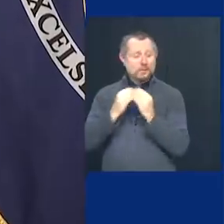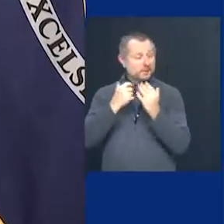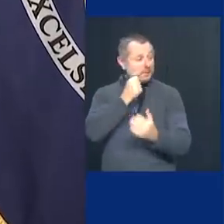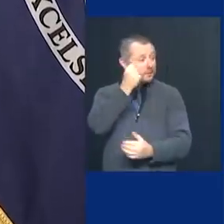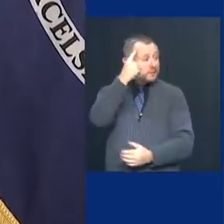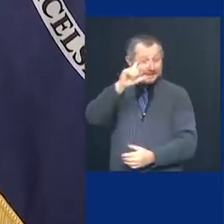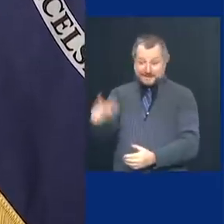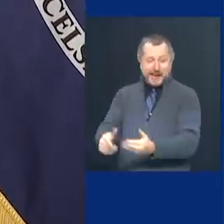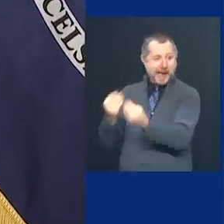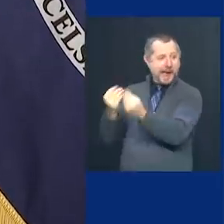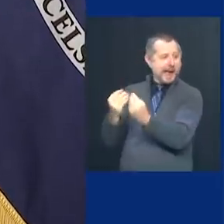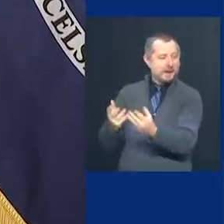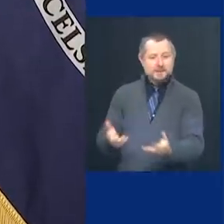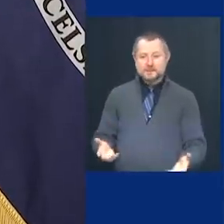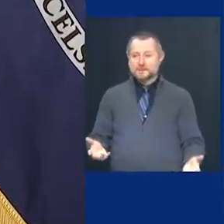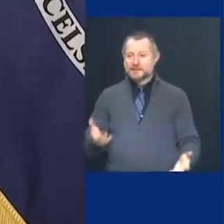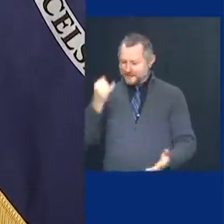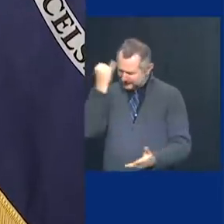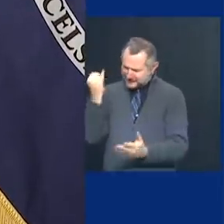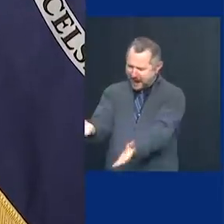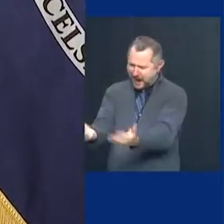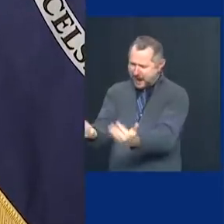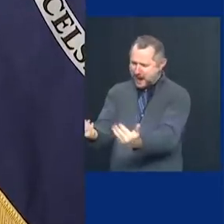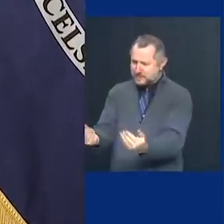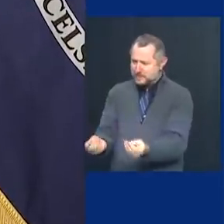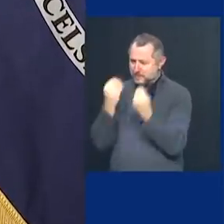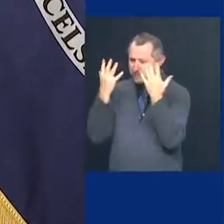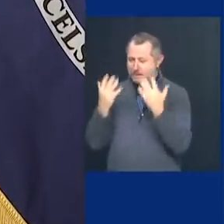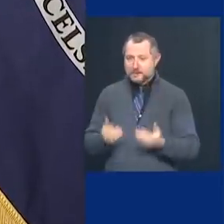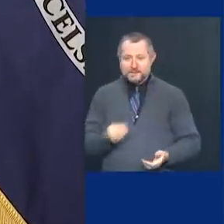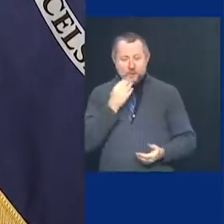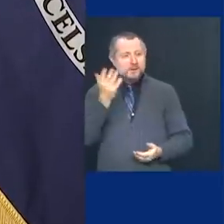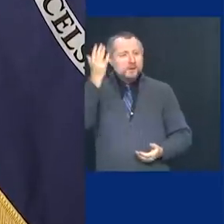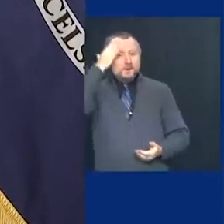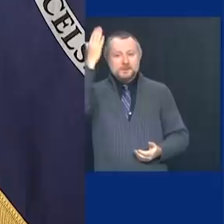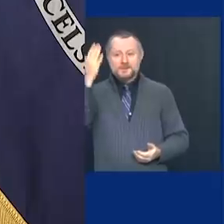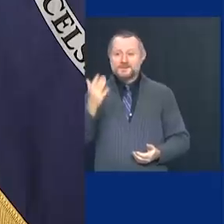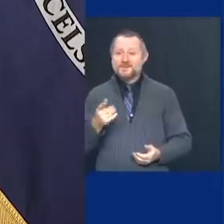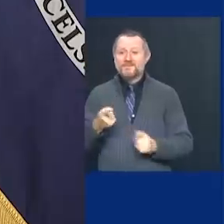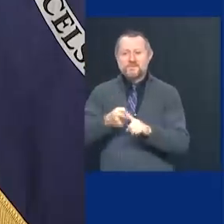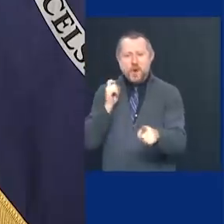I mean, if you had to bet what he was going to ask for from Bensonhurst.